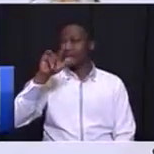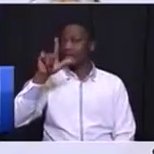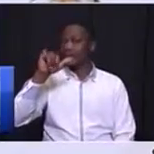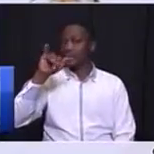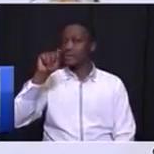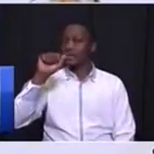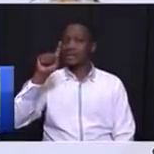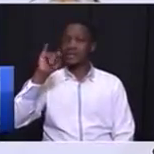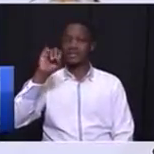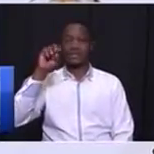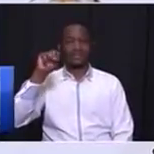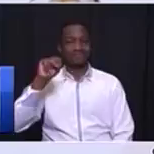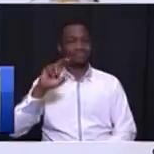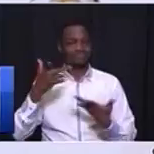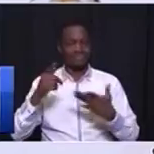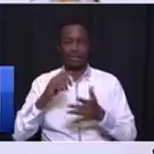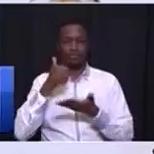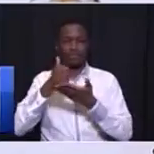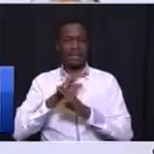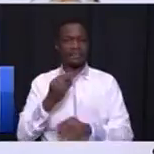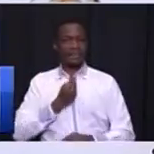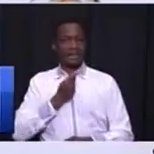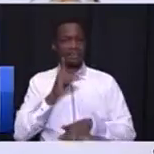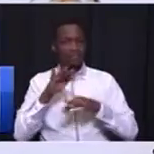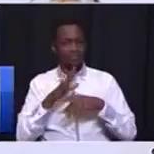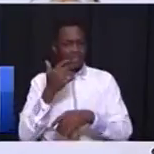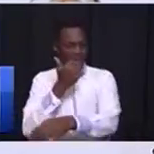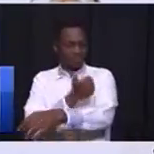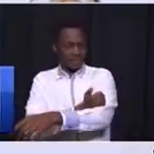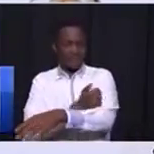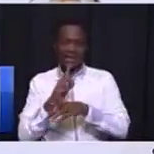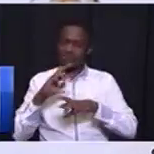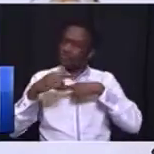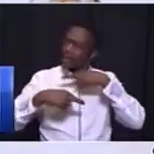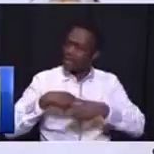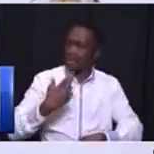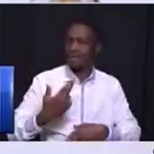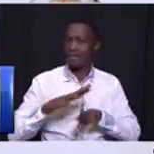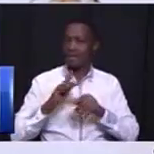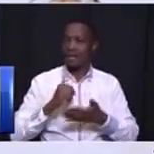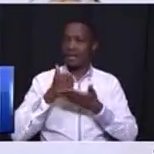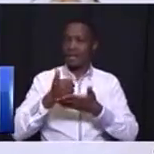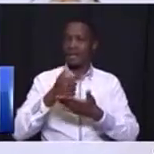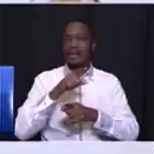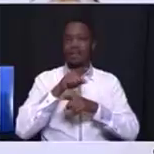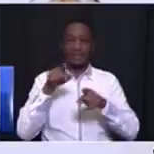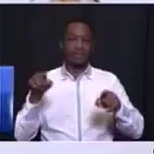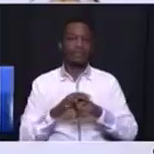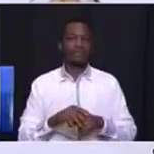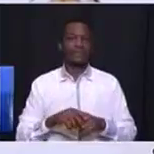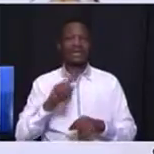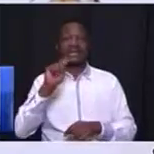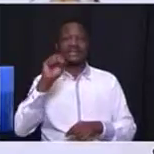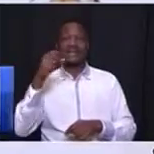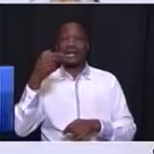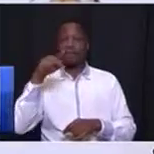fallen into drugs to reconstruct and rebuild their own lives. Temple 1 million will be linked